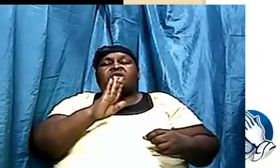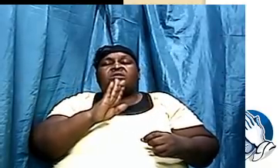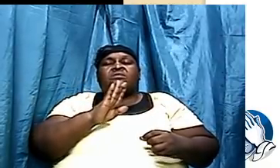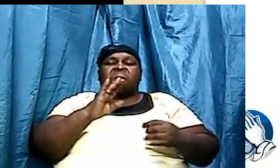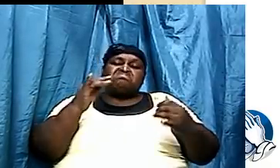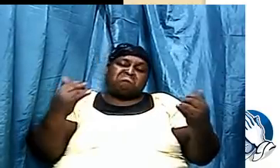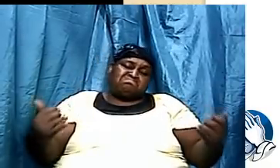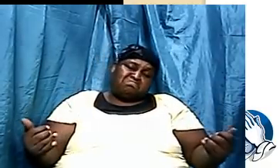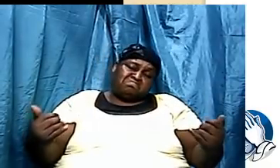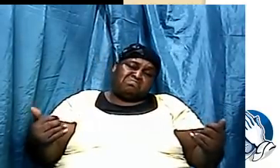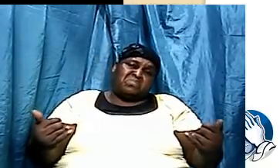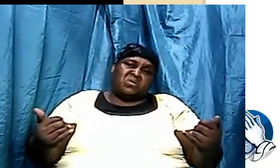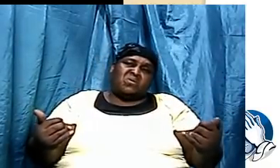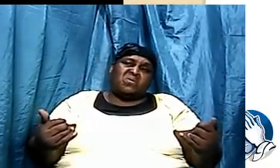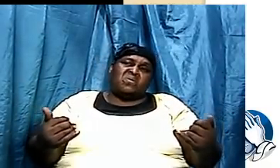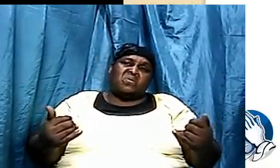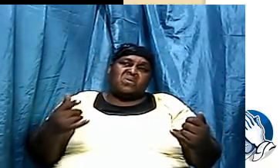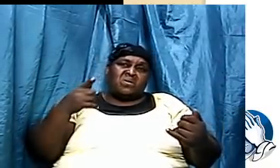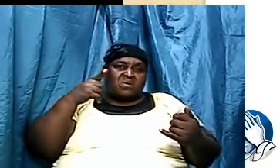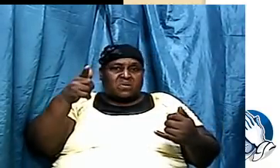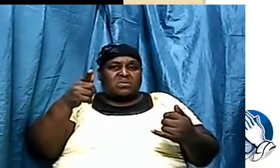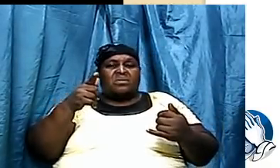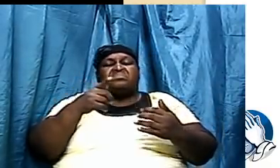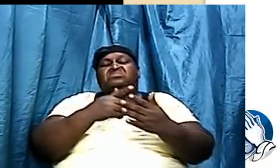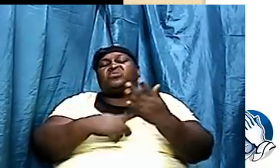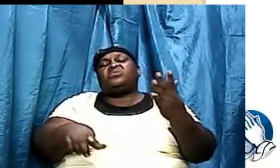Now look at what the Bible says.